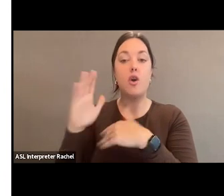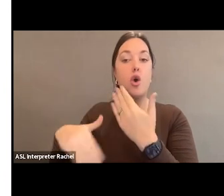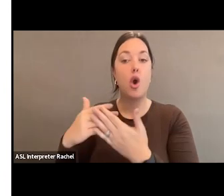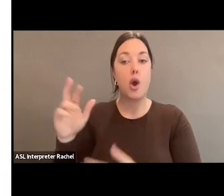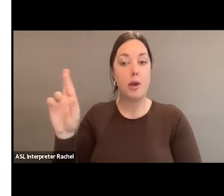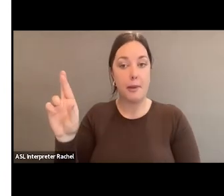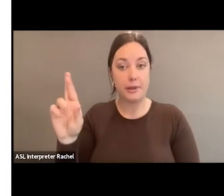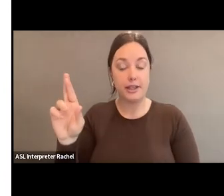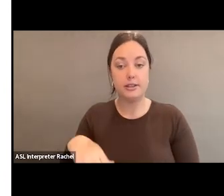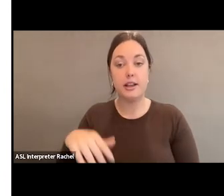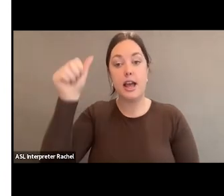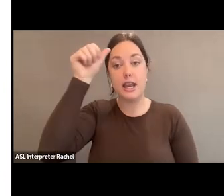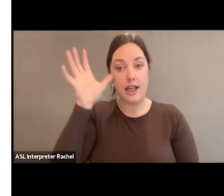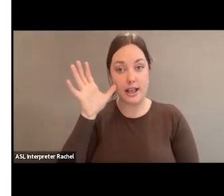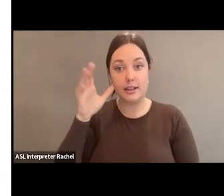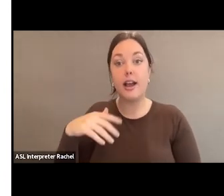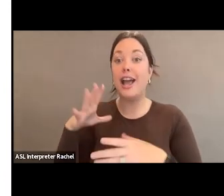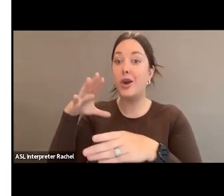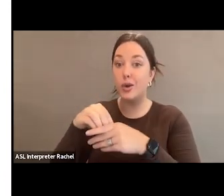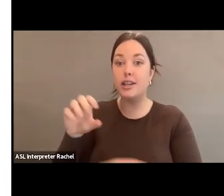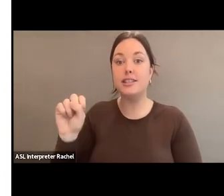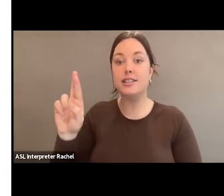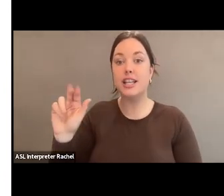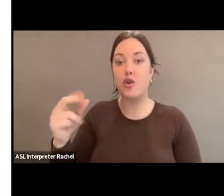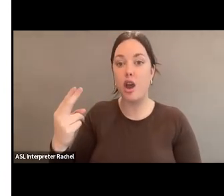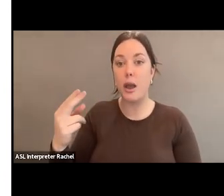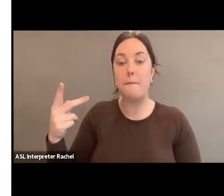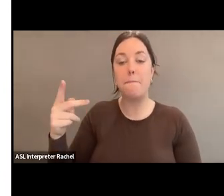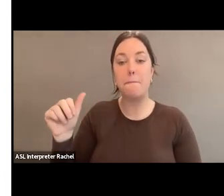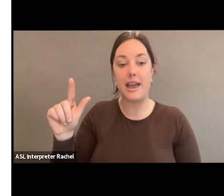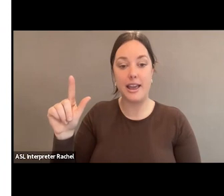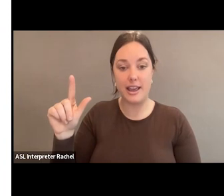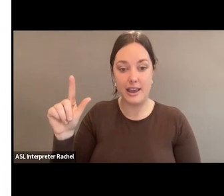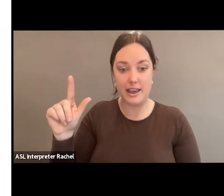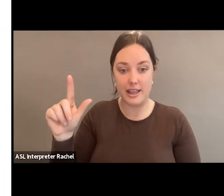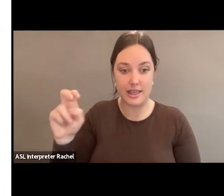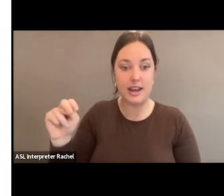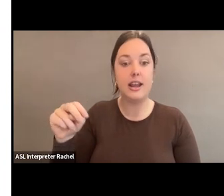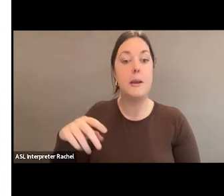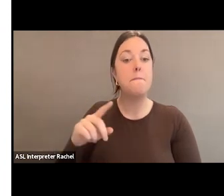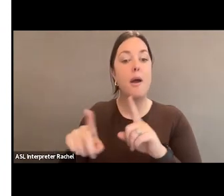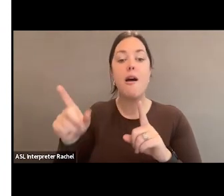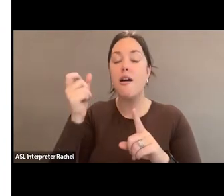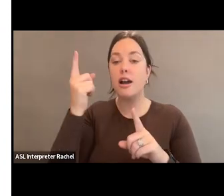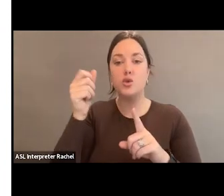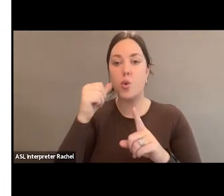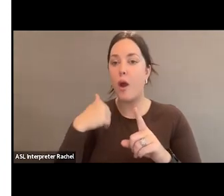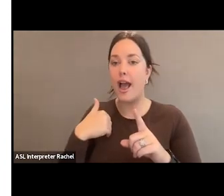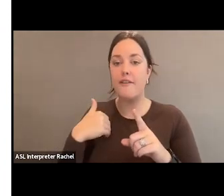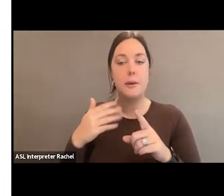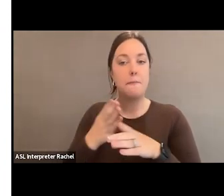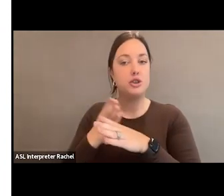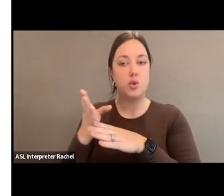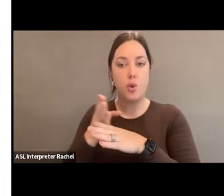race, including Sarah Palin. However, she does not have a majority, and they go through